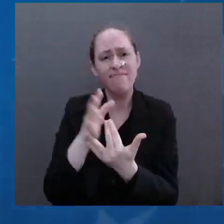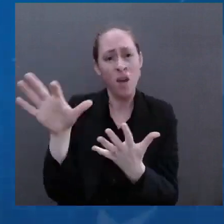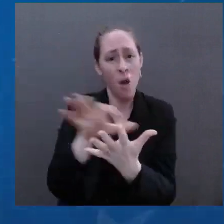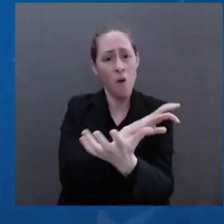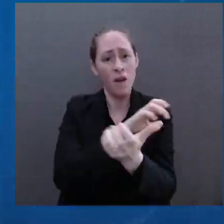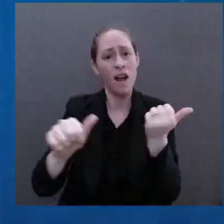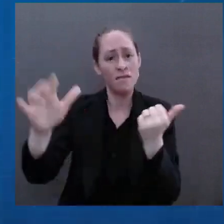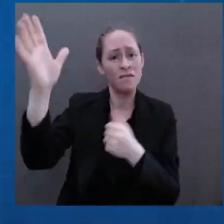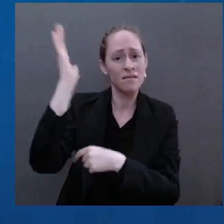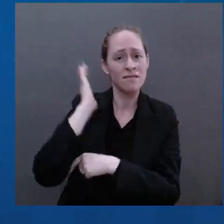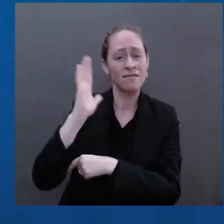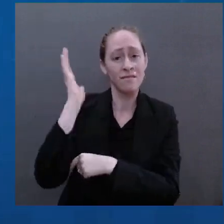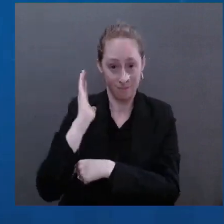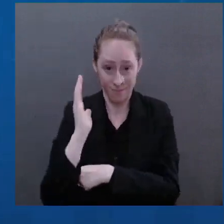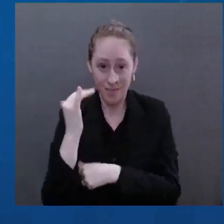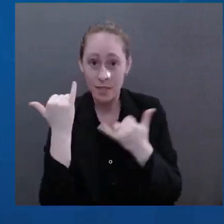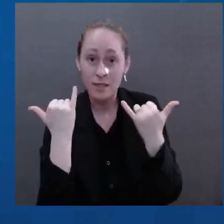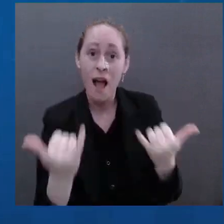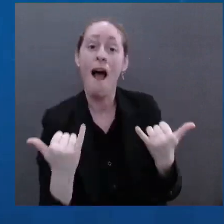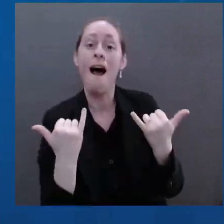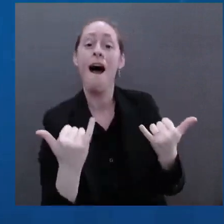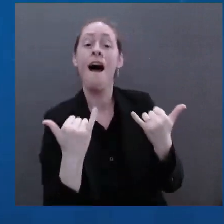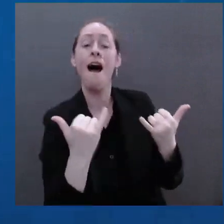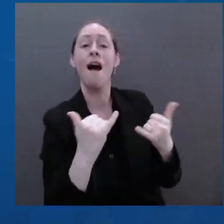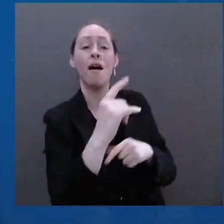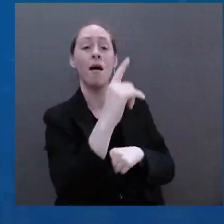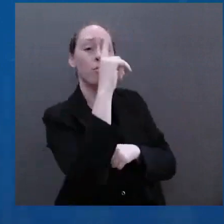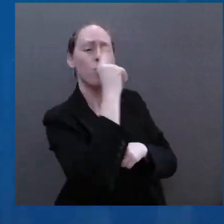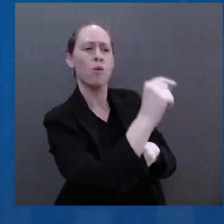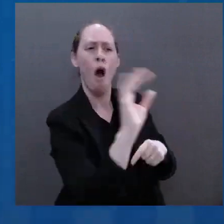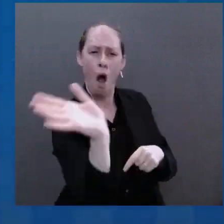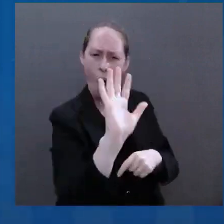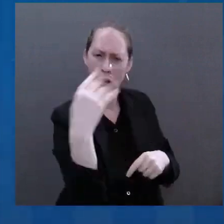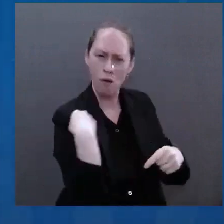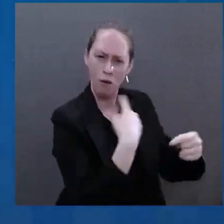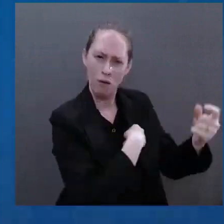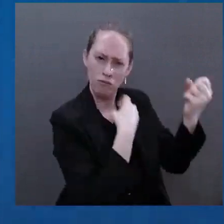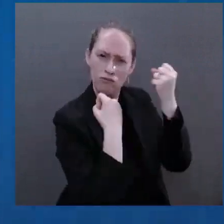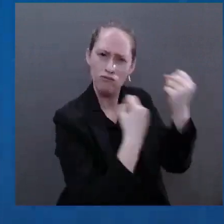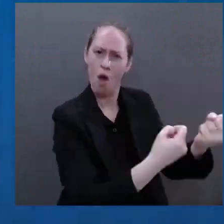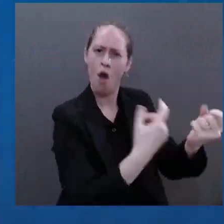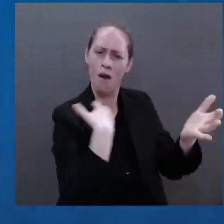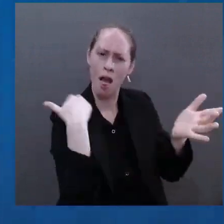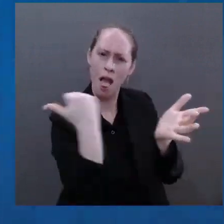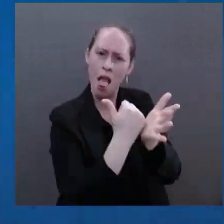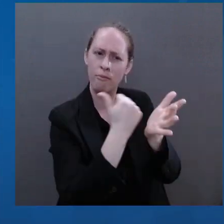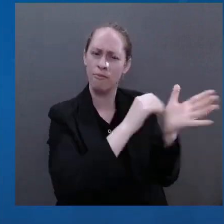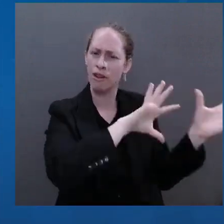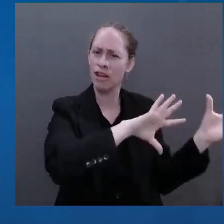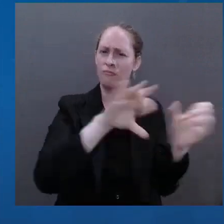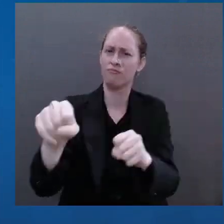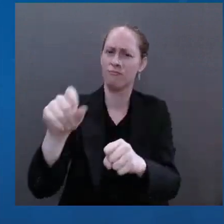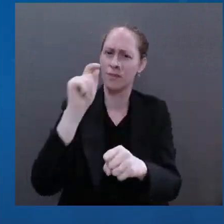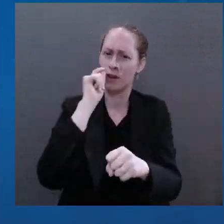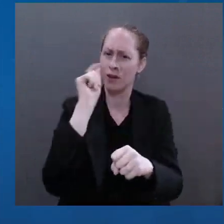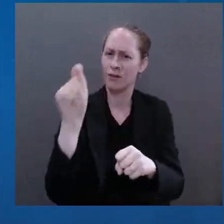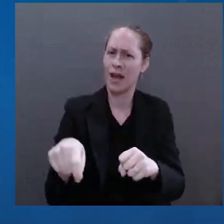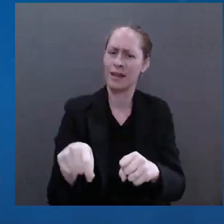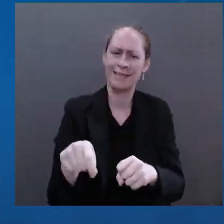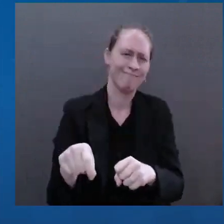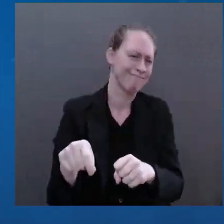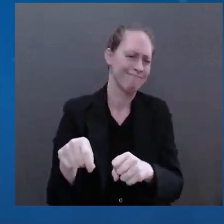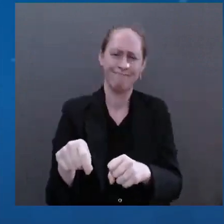a former president named Abraham Lincoln, voiced the opposing spirit to save our union in the midst of a civil war.